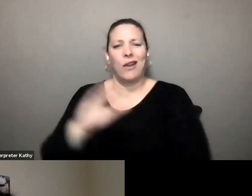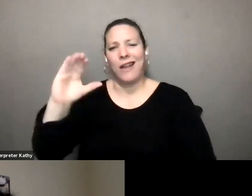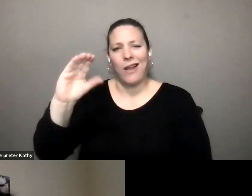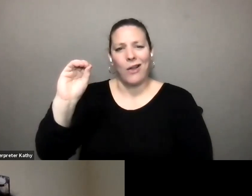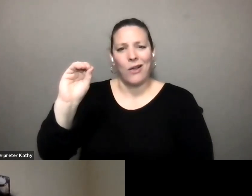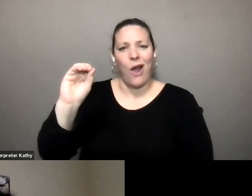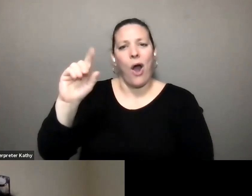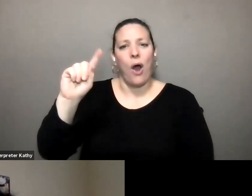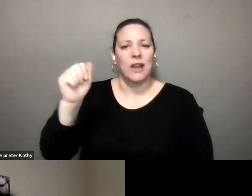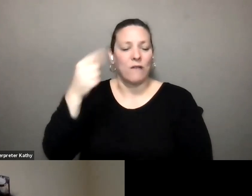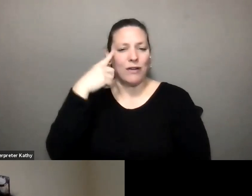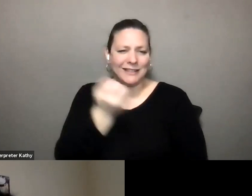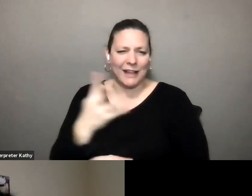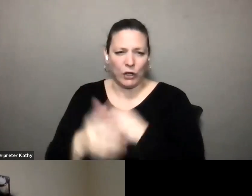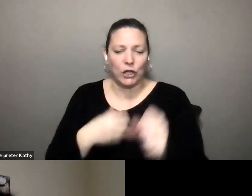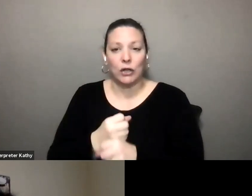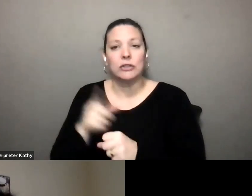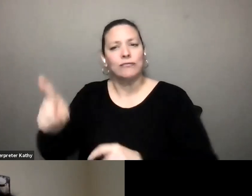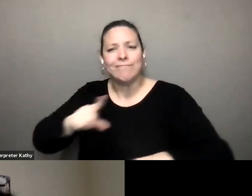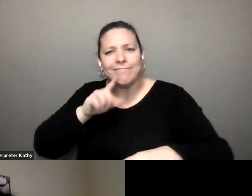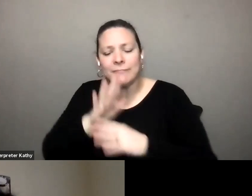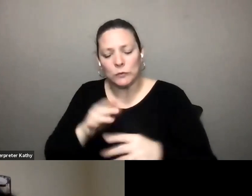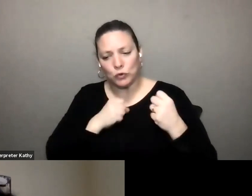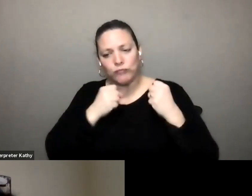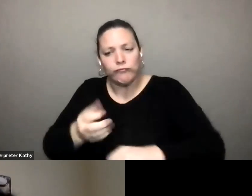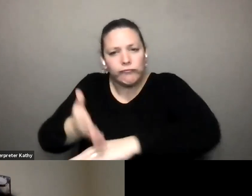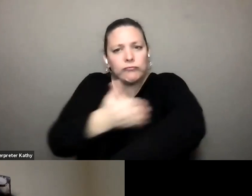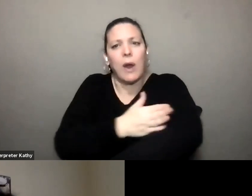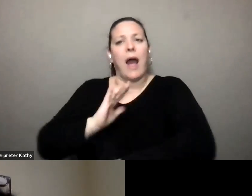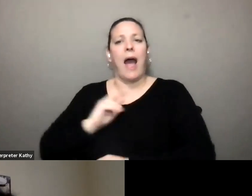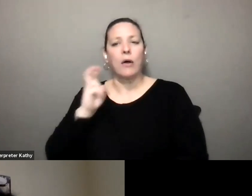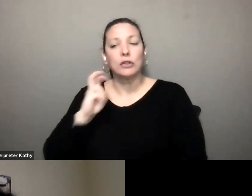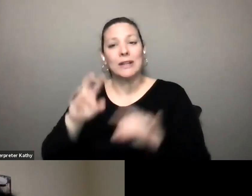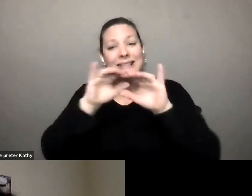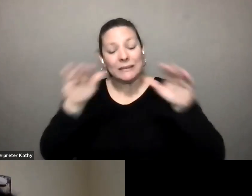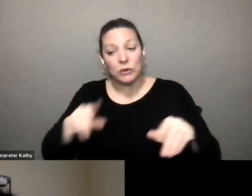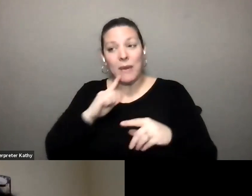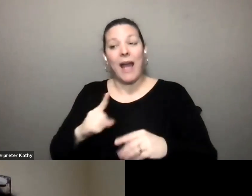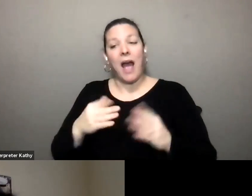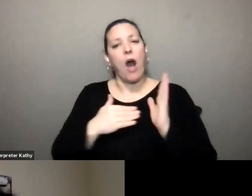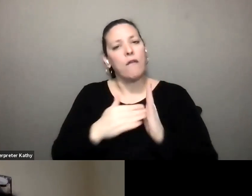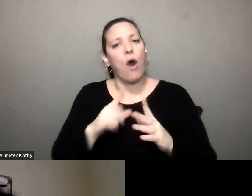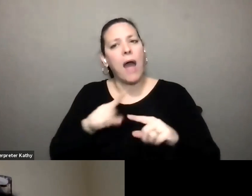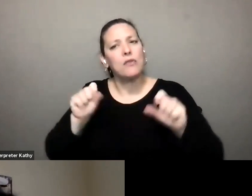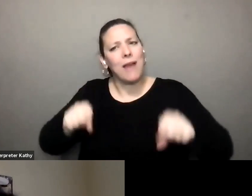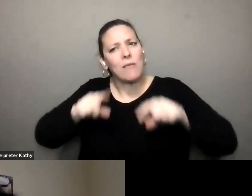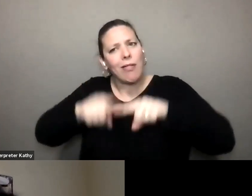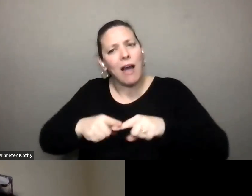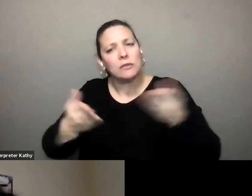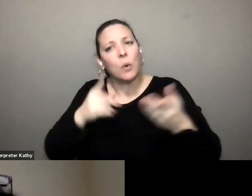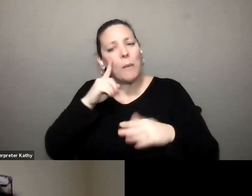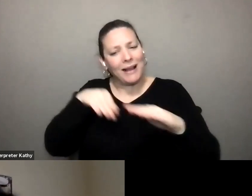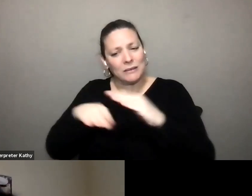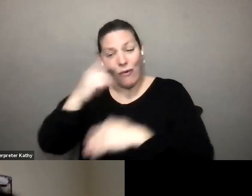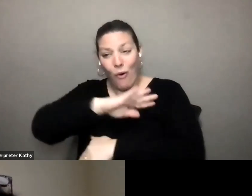kelsey is committed to strengthening our transit system into a frequent and reliable service that is accessible to everyone in our